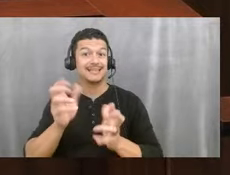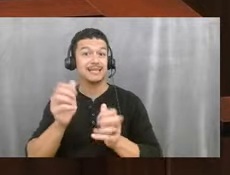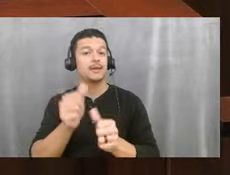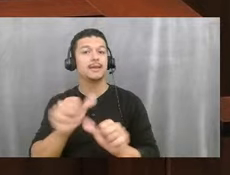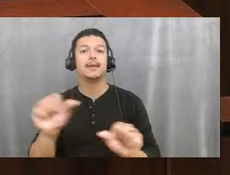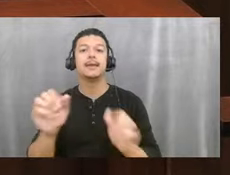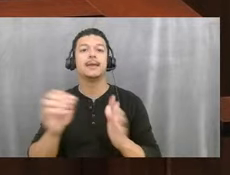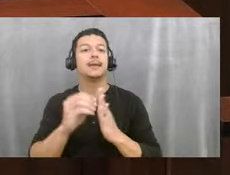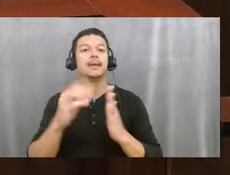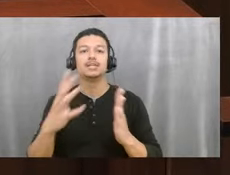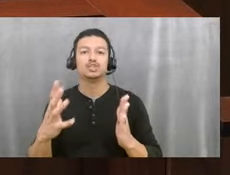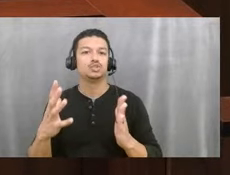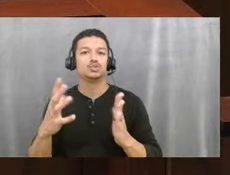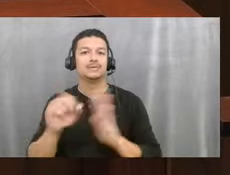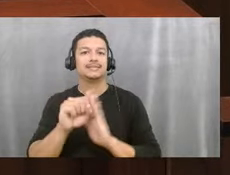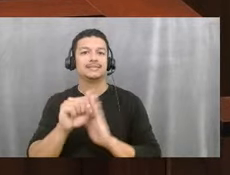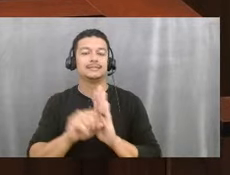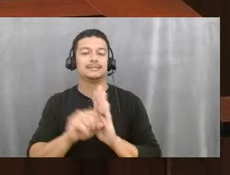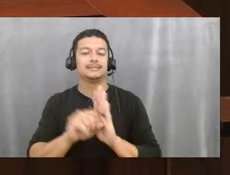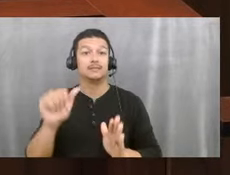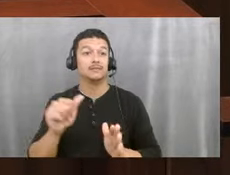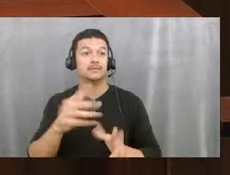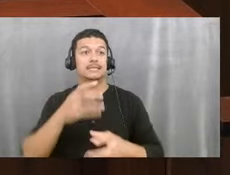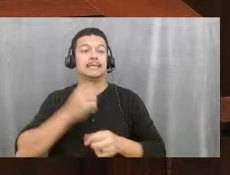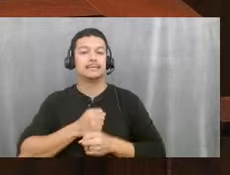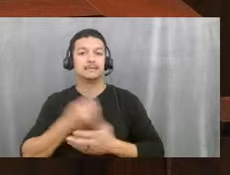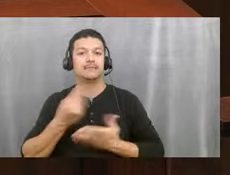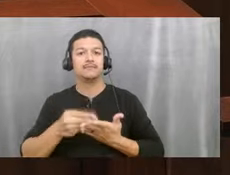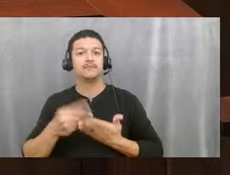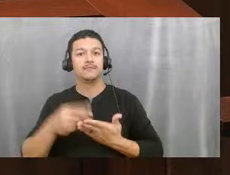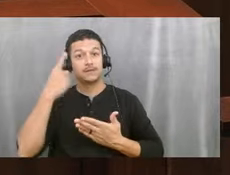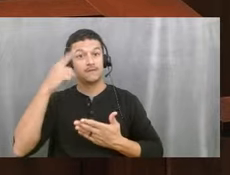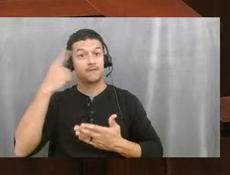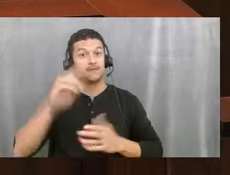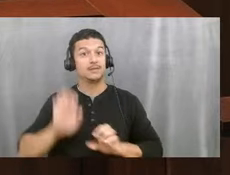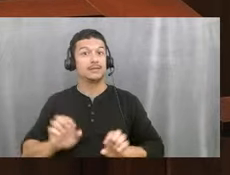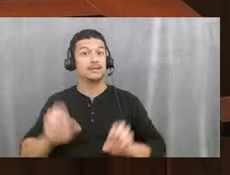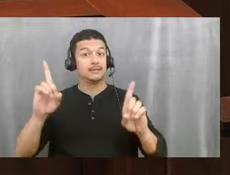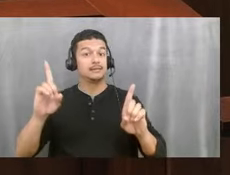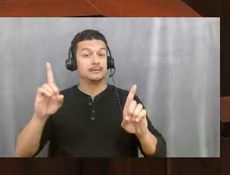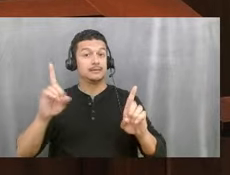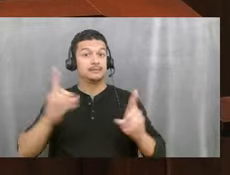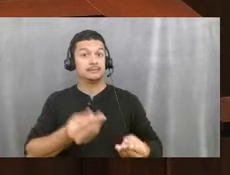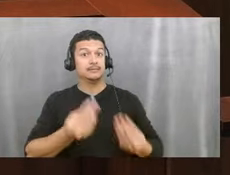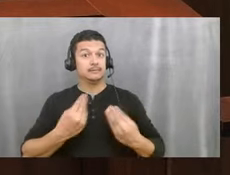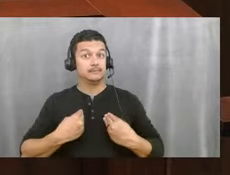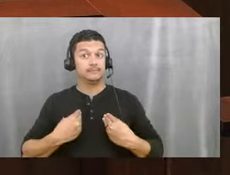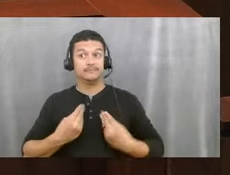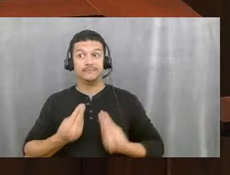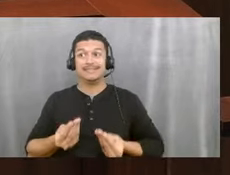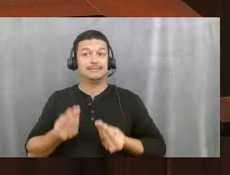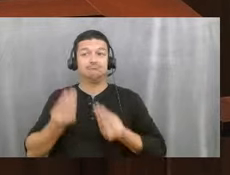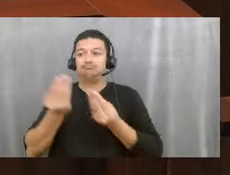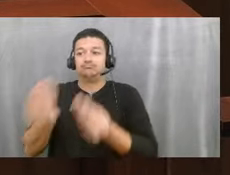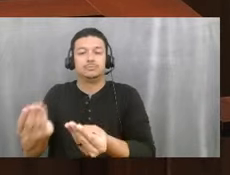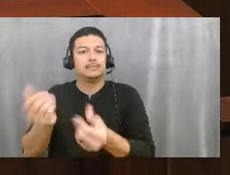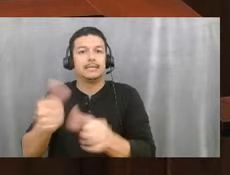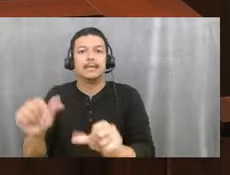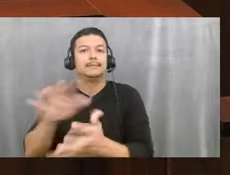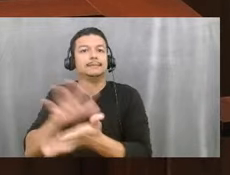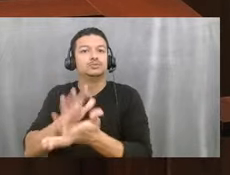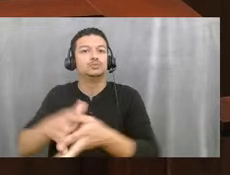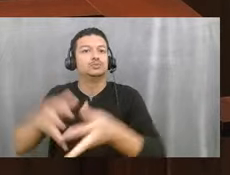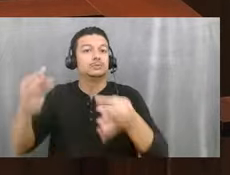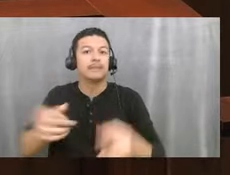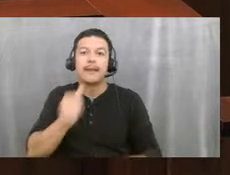funding that the state gives for their education. And they can take it to the next, to the school of their choice. So a private school, a charter school,